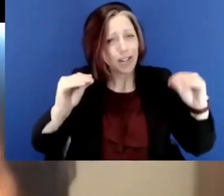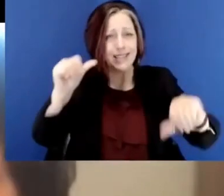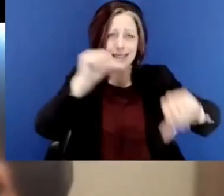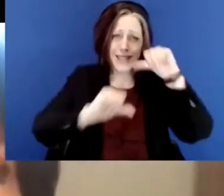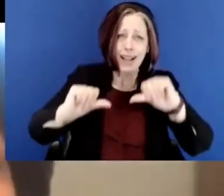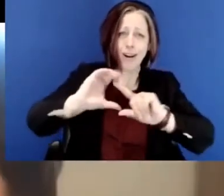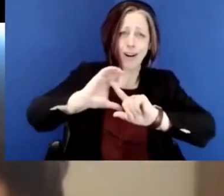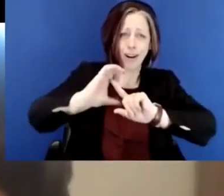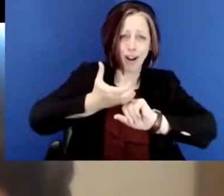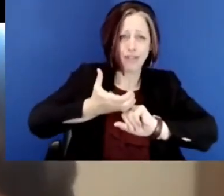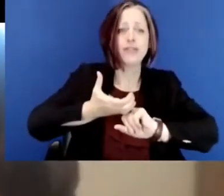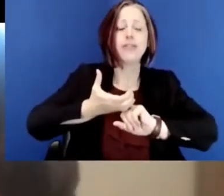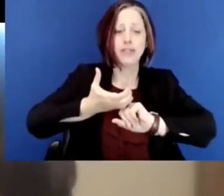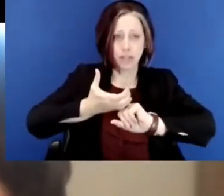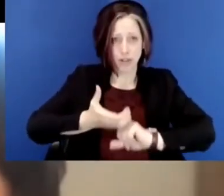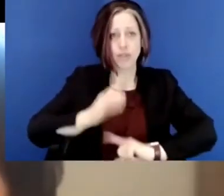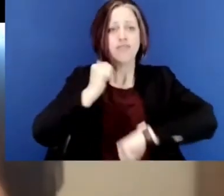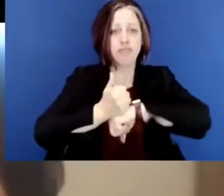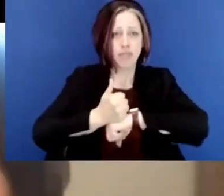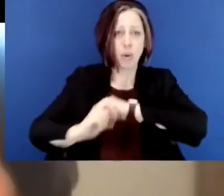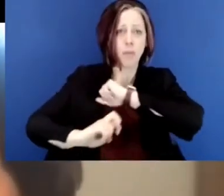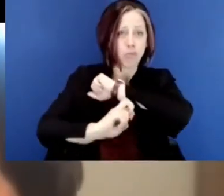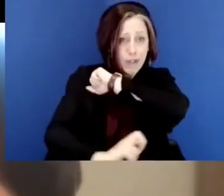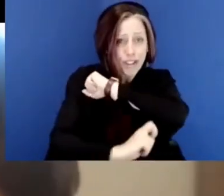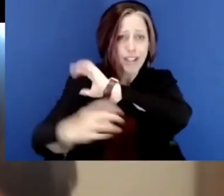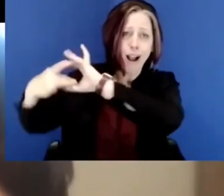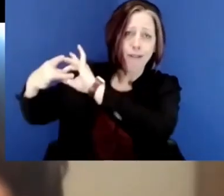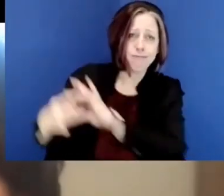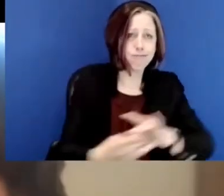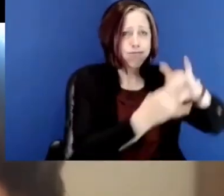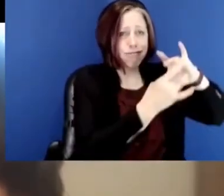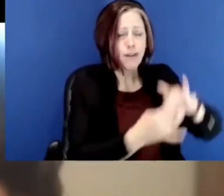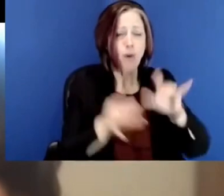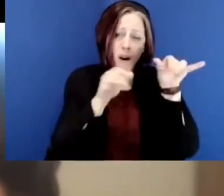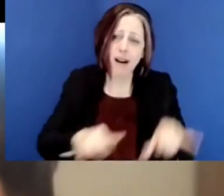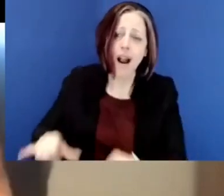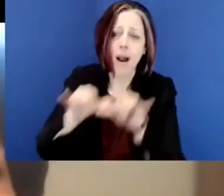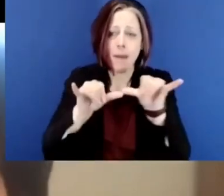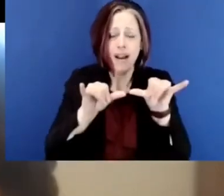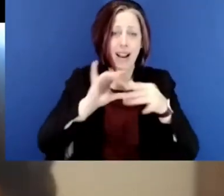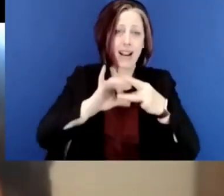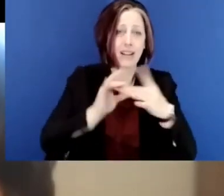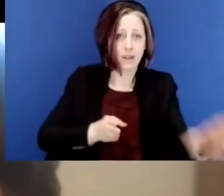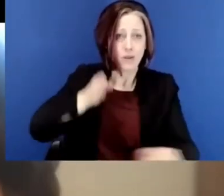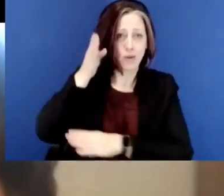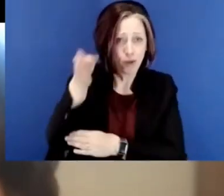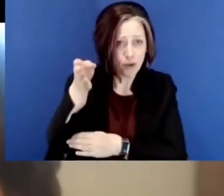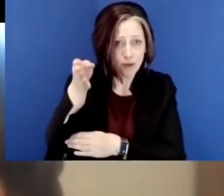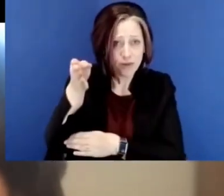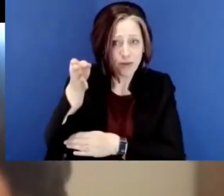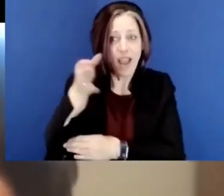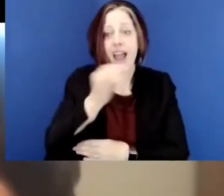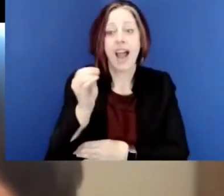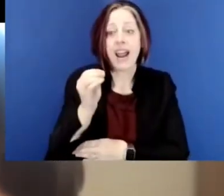of education, science and culture to build those bridges that join us in our common humanity and our